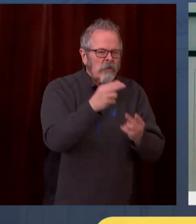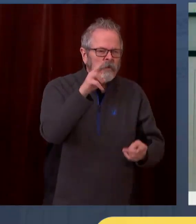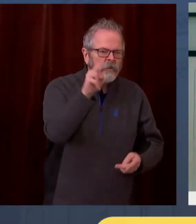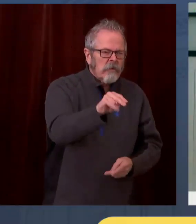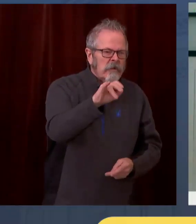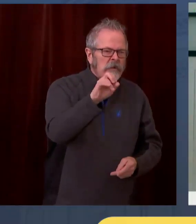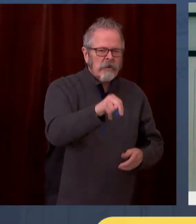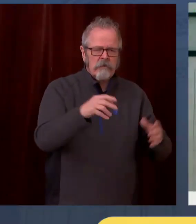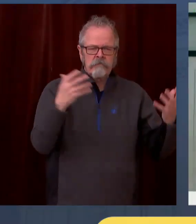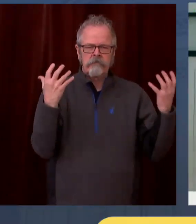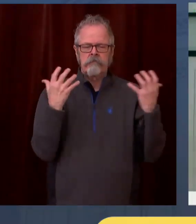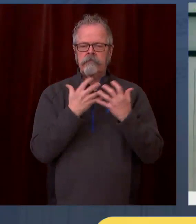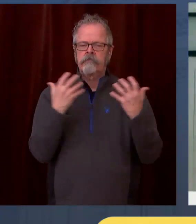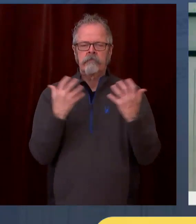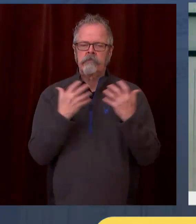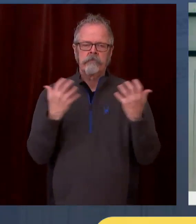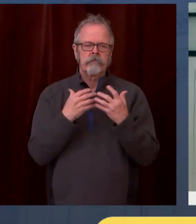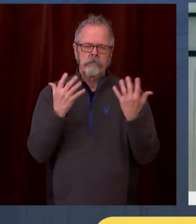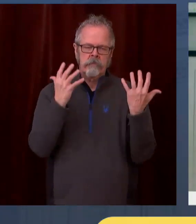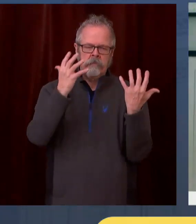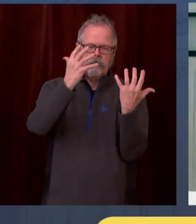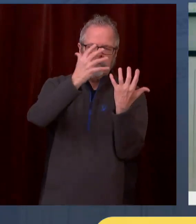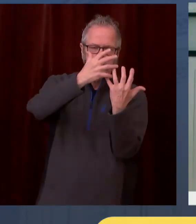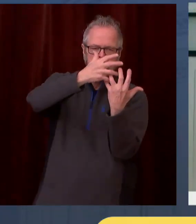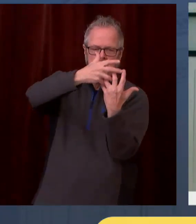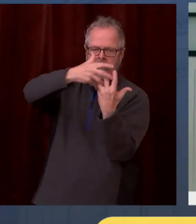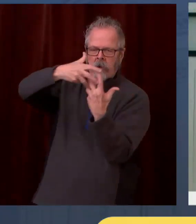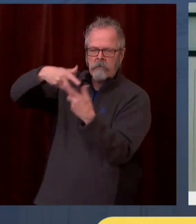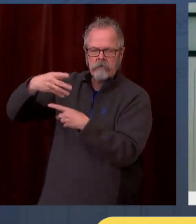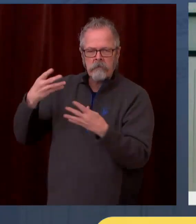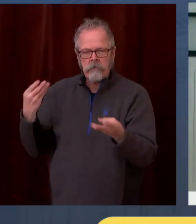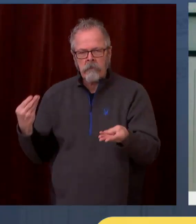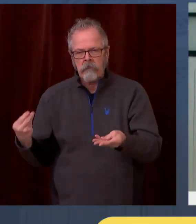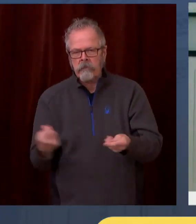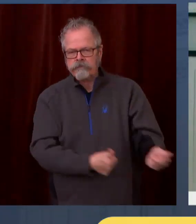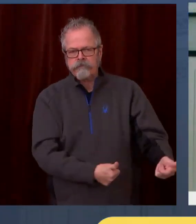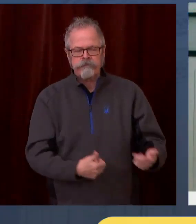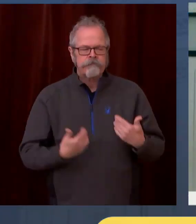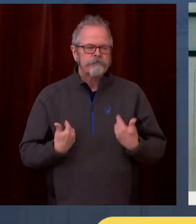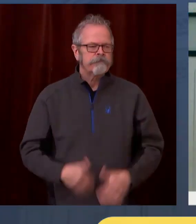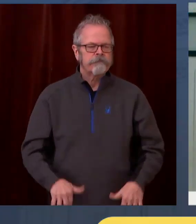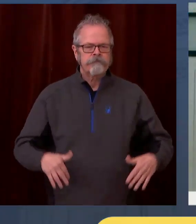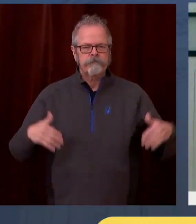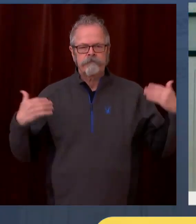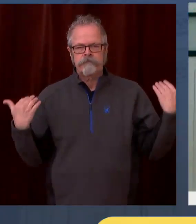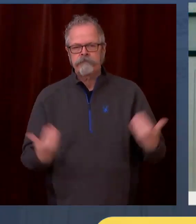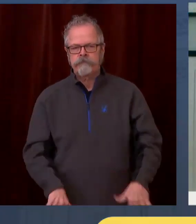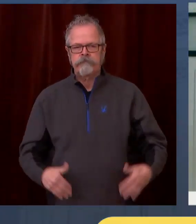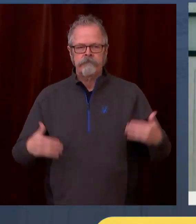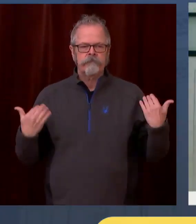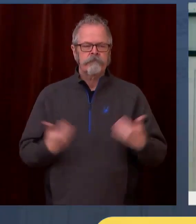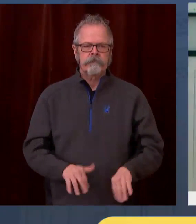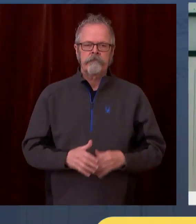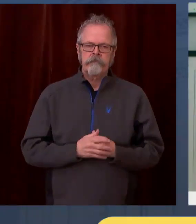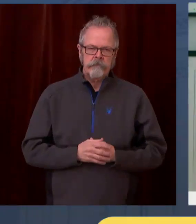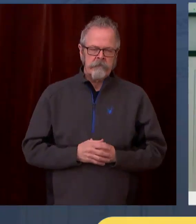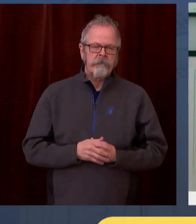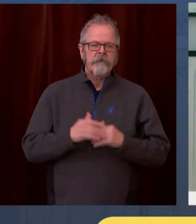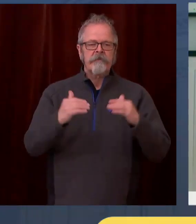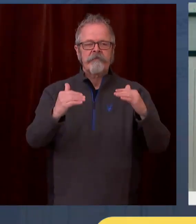absolutely extraordinary work and the long days and weekends that are being put in by our Department of Health employees and serving